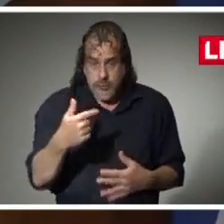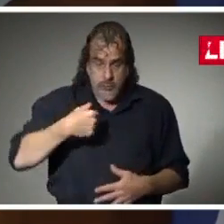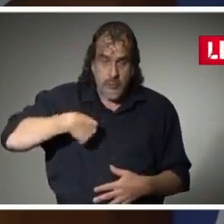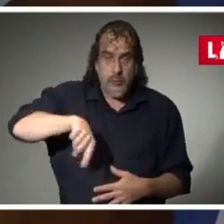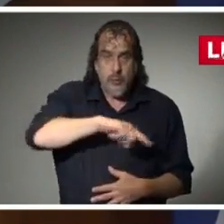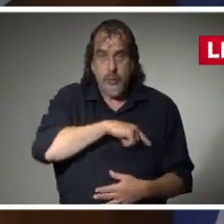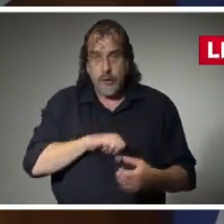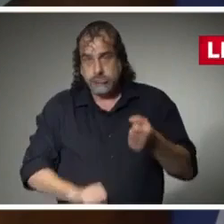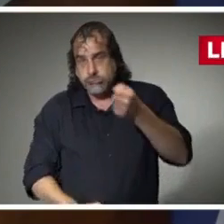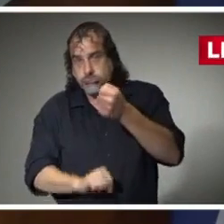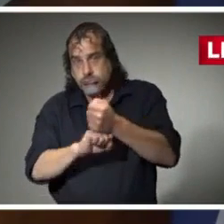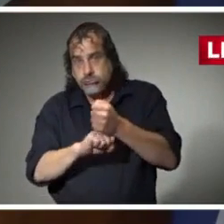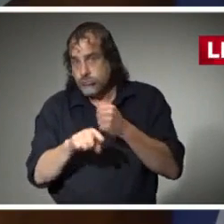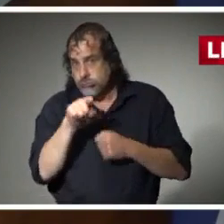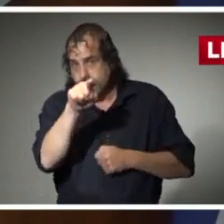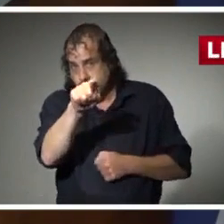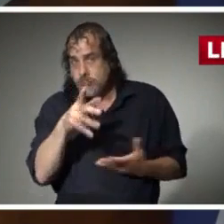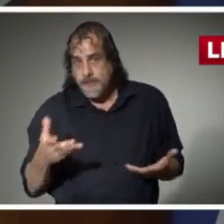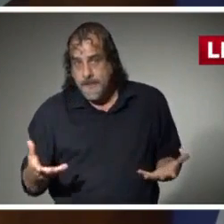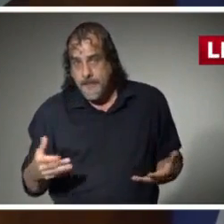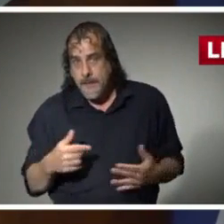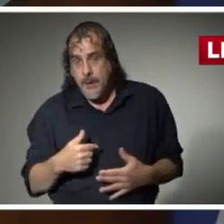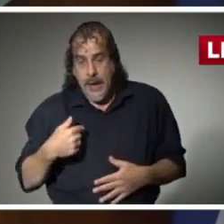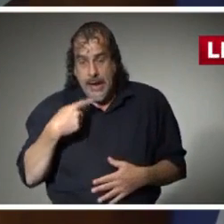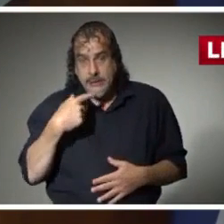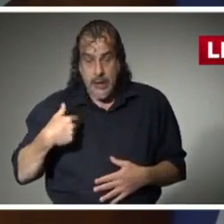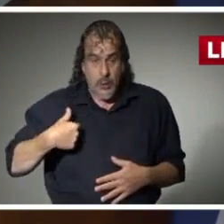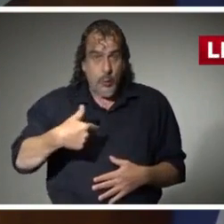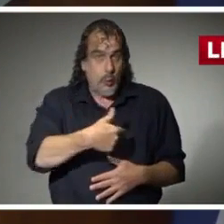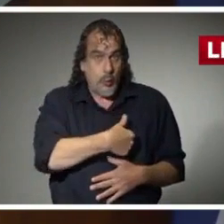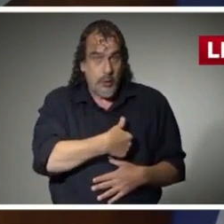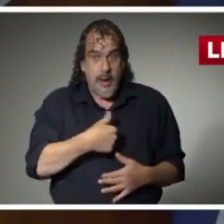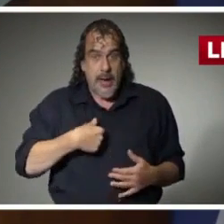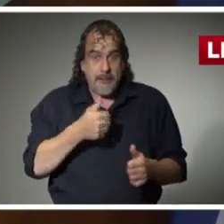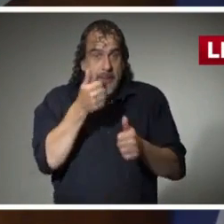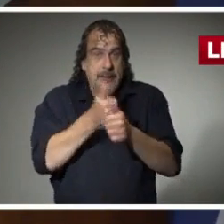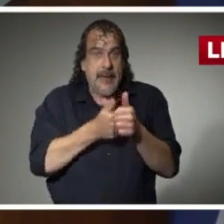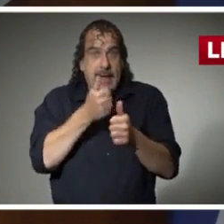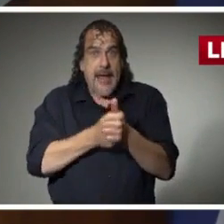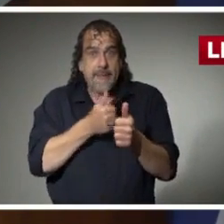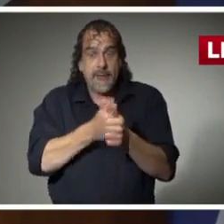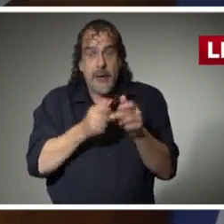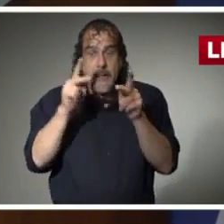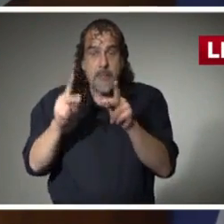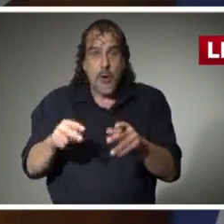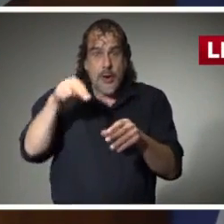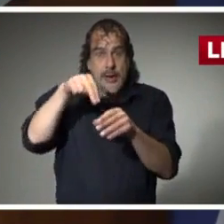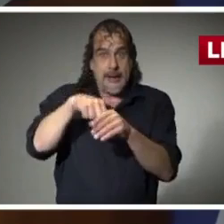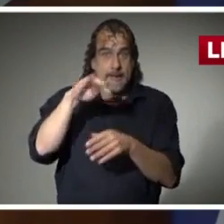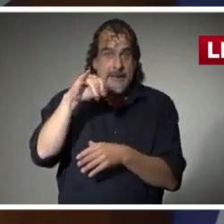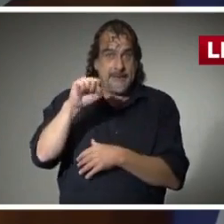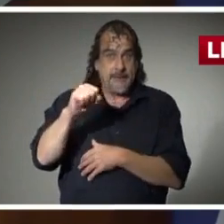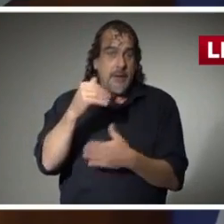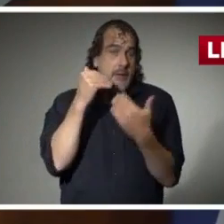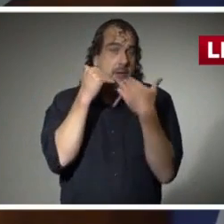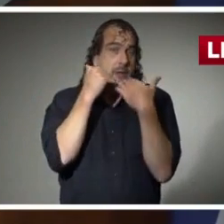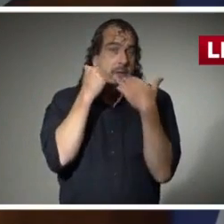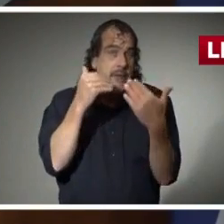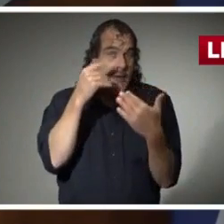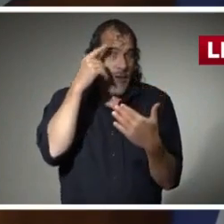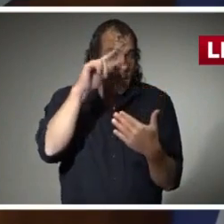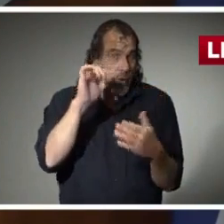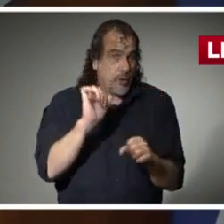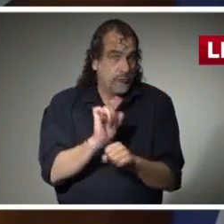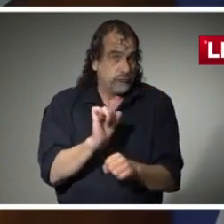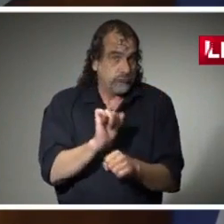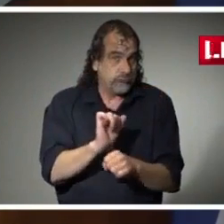support you. And when I say we, I mean every single Mississippian. Thank you for your